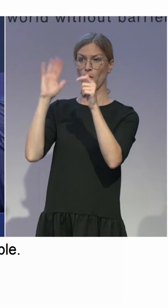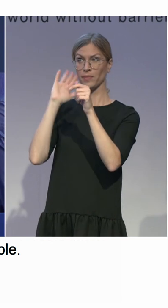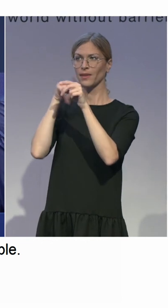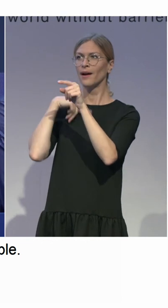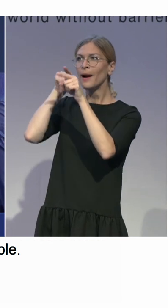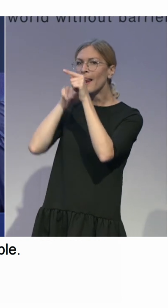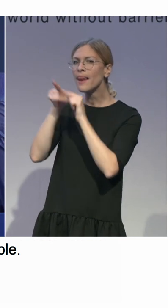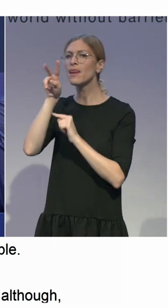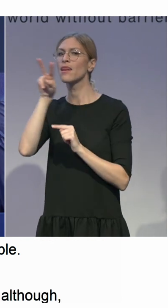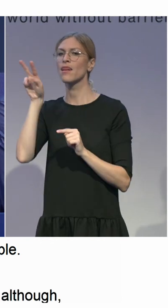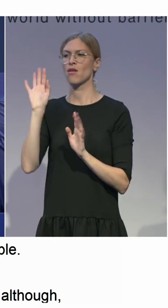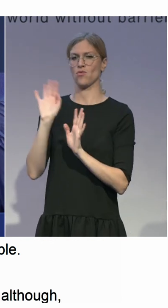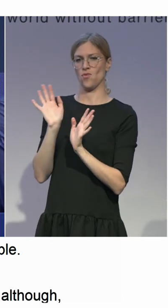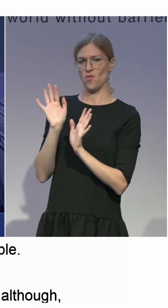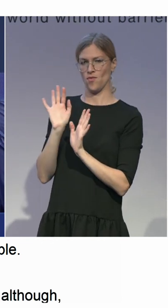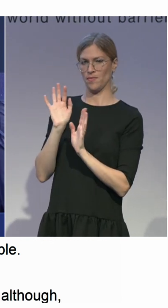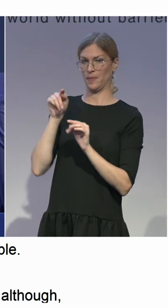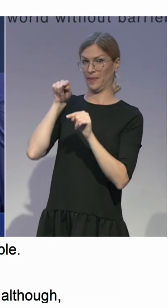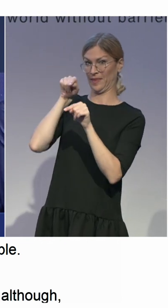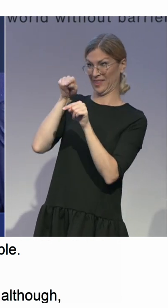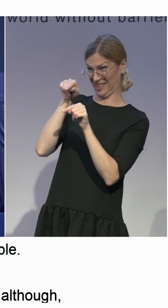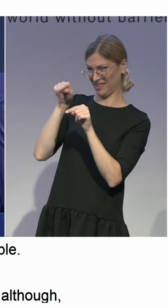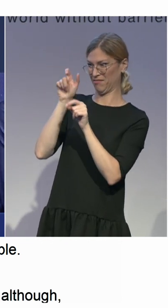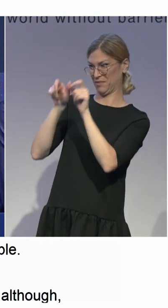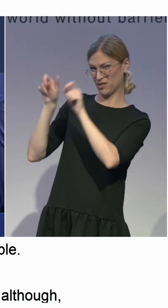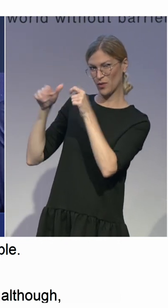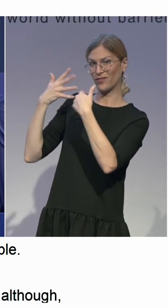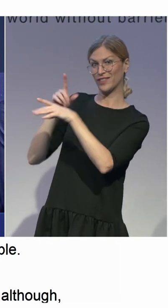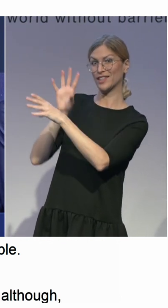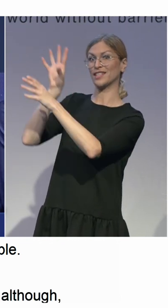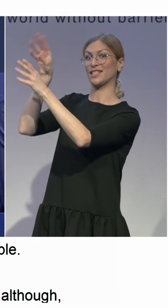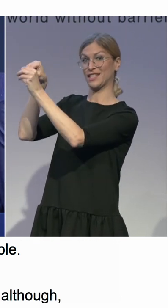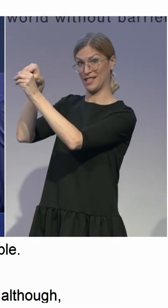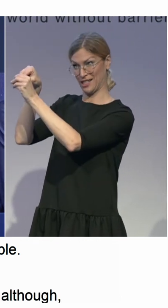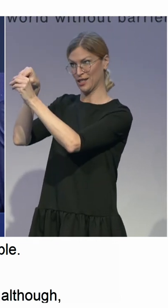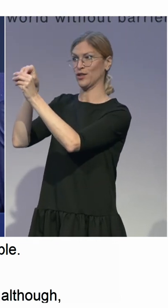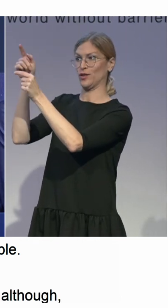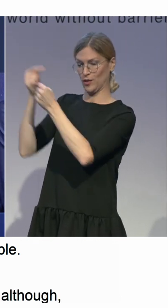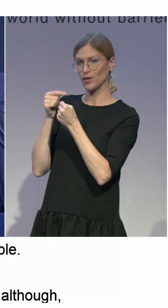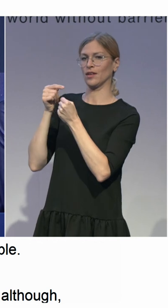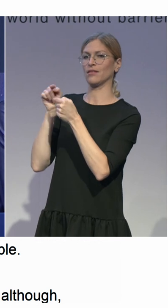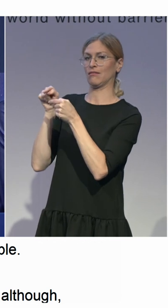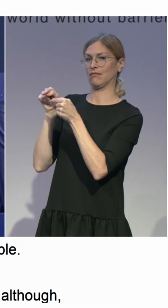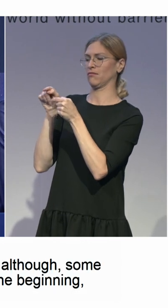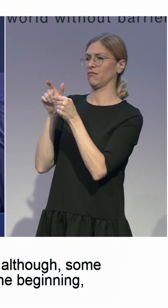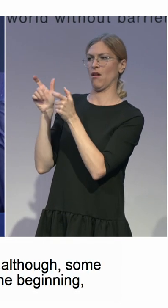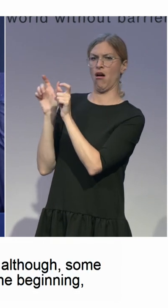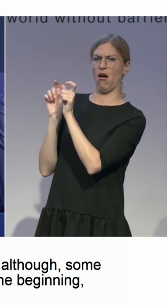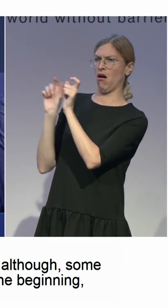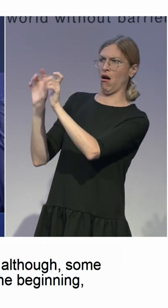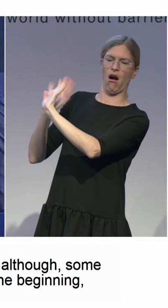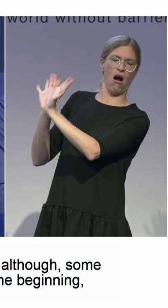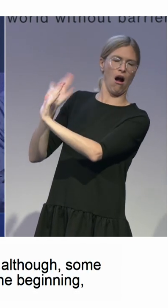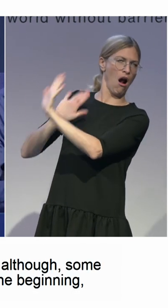collaborate with us. At the beginning, they really didn't want us to penetrate to the institutions because they were